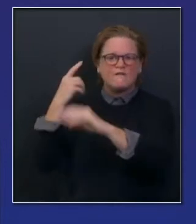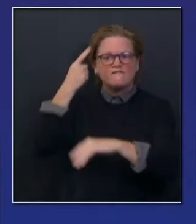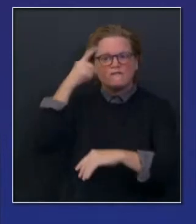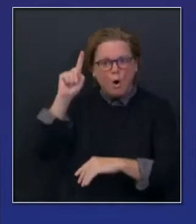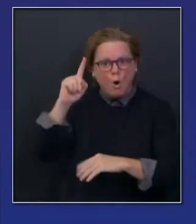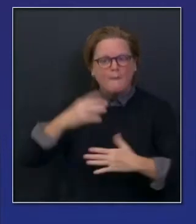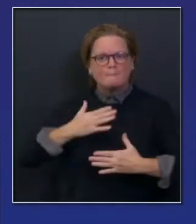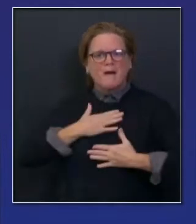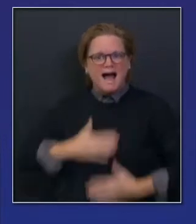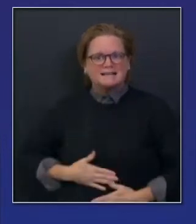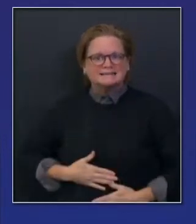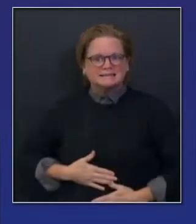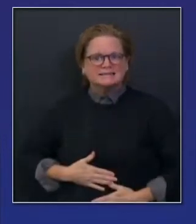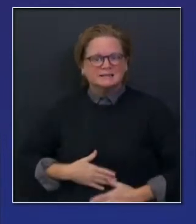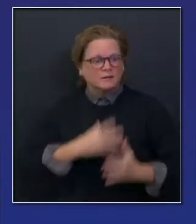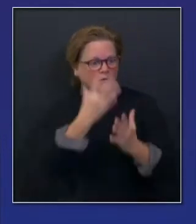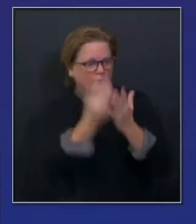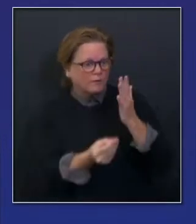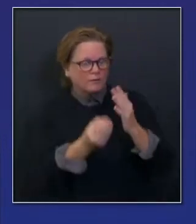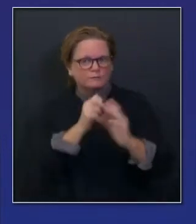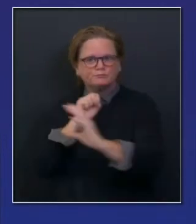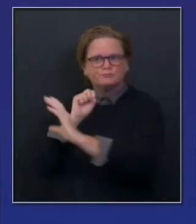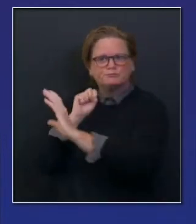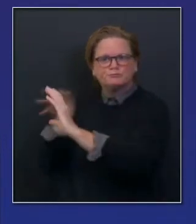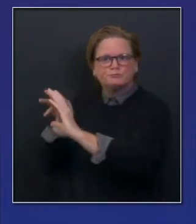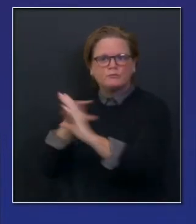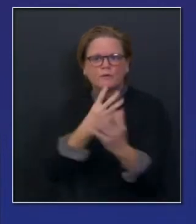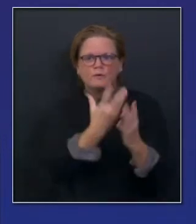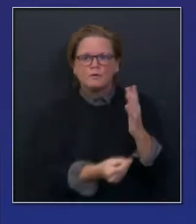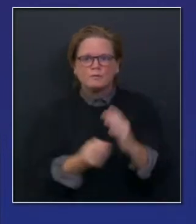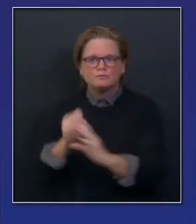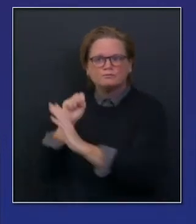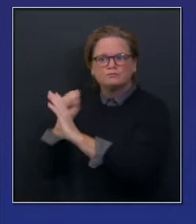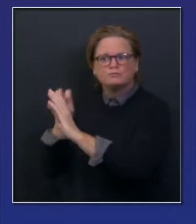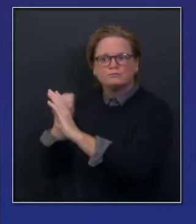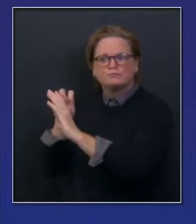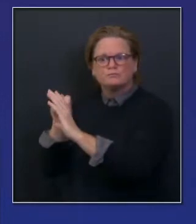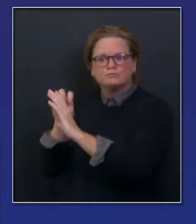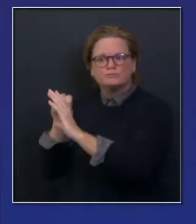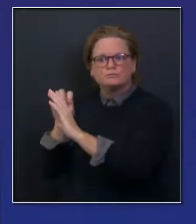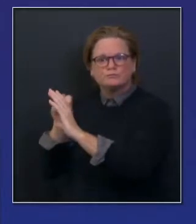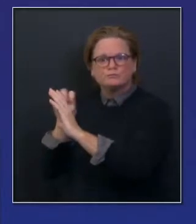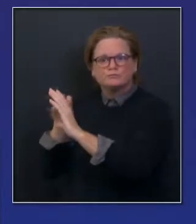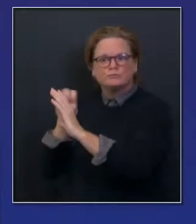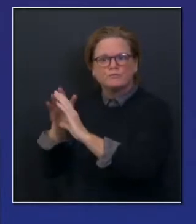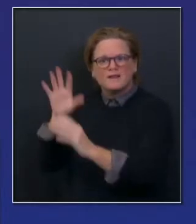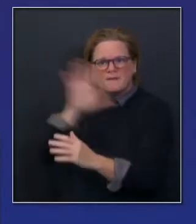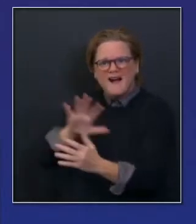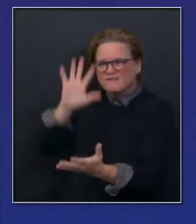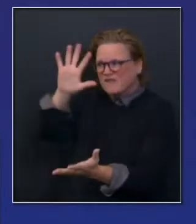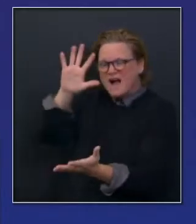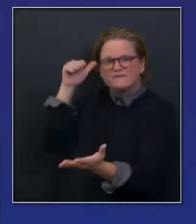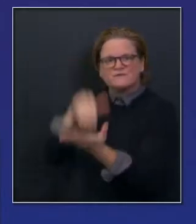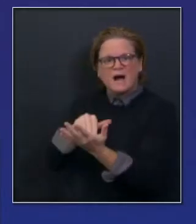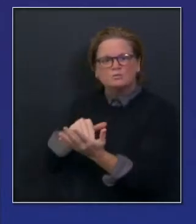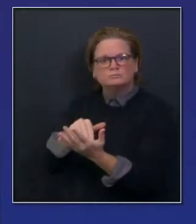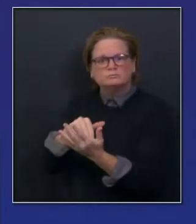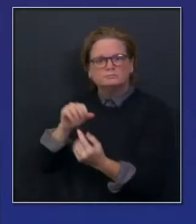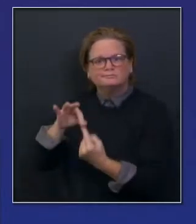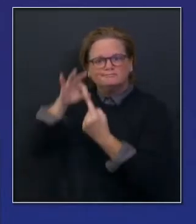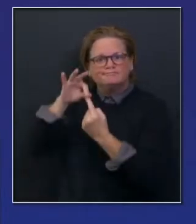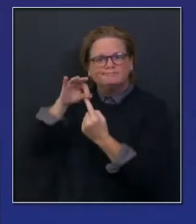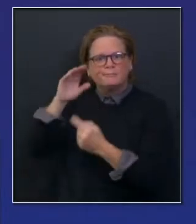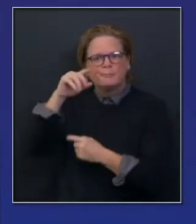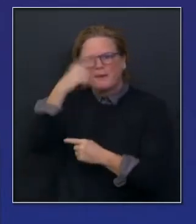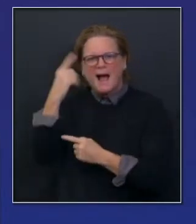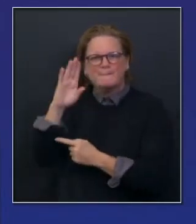hospitals. We just had to order 5,000 additional body bags they just purchased for the state, and we just distribute them down to